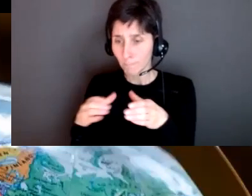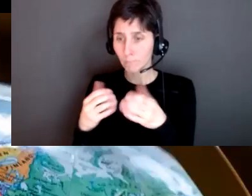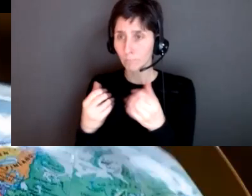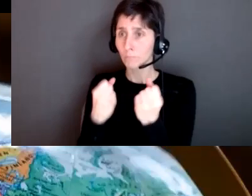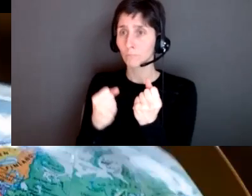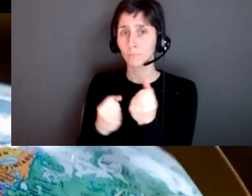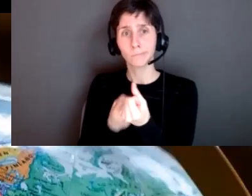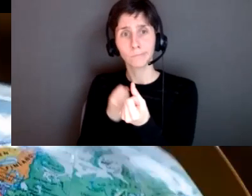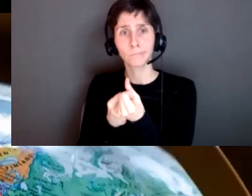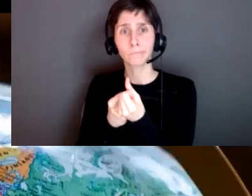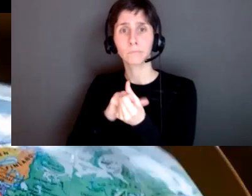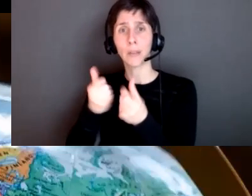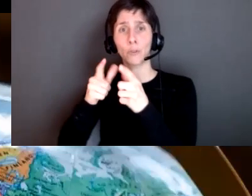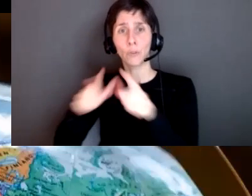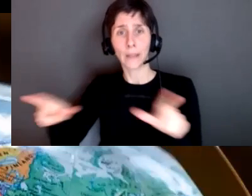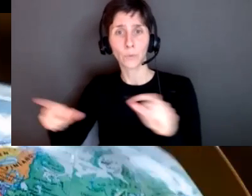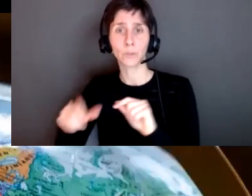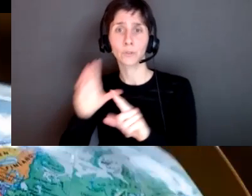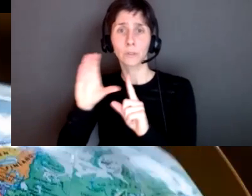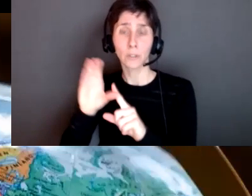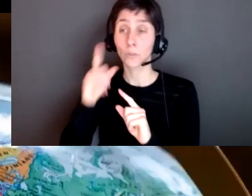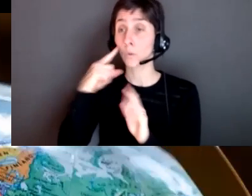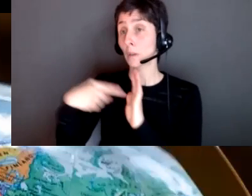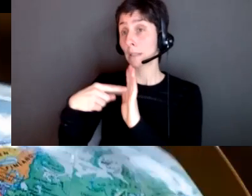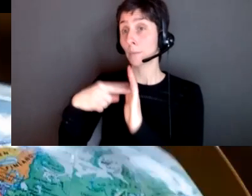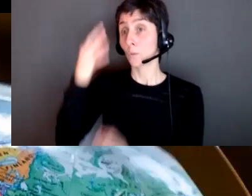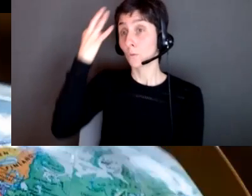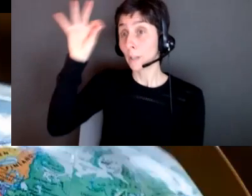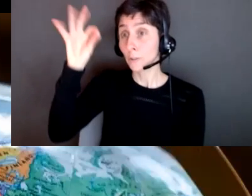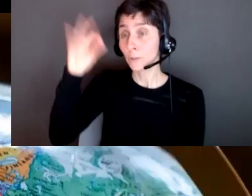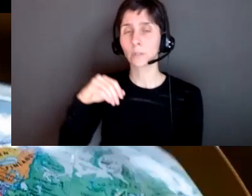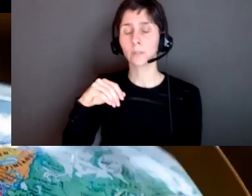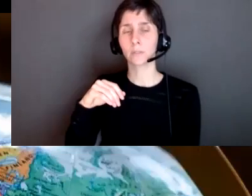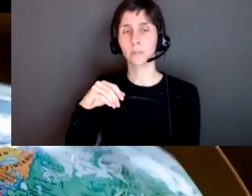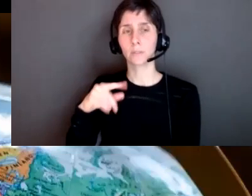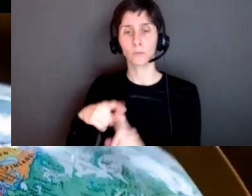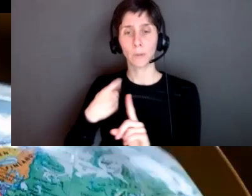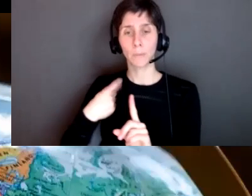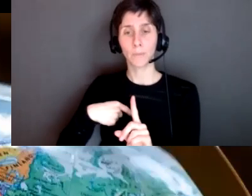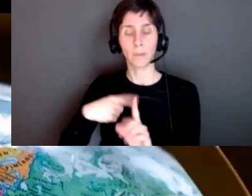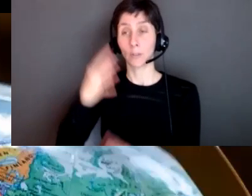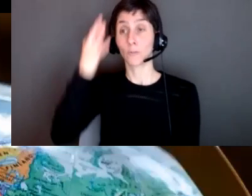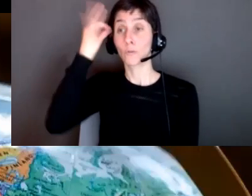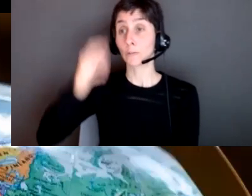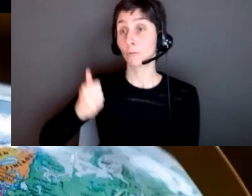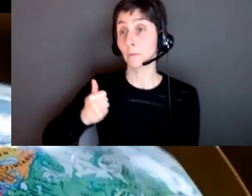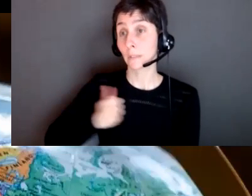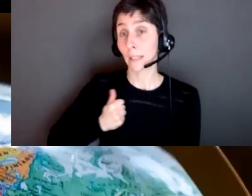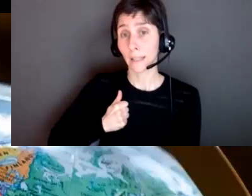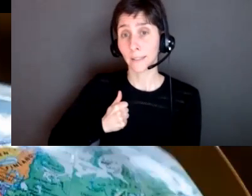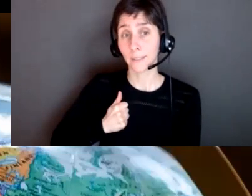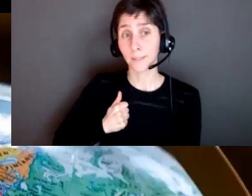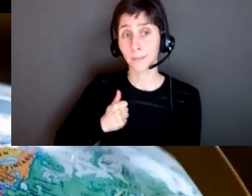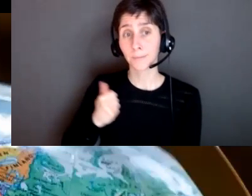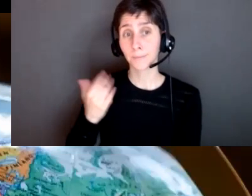uh this could be you know from our french from now our uh from french canadian um